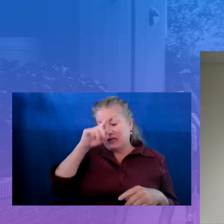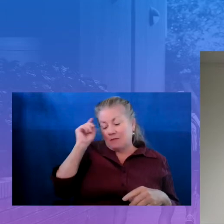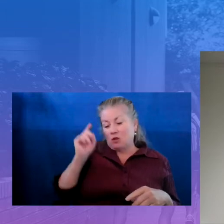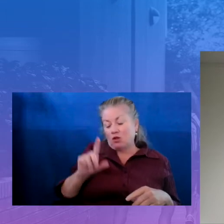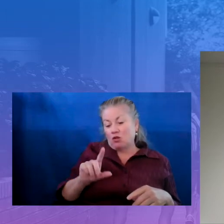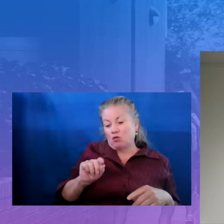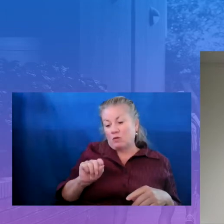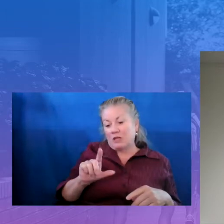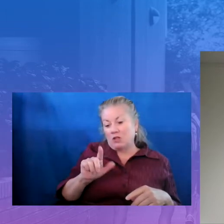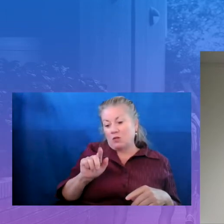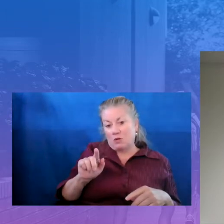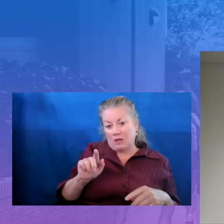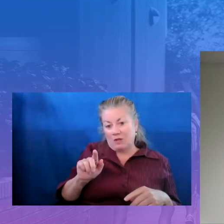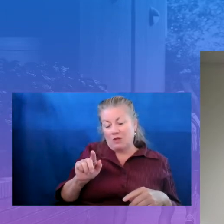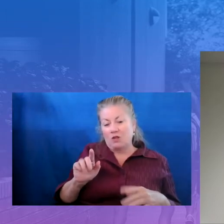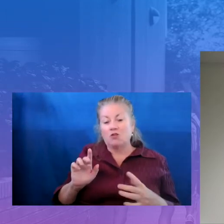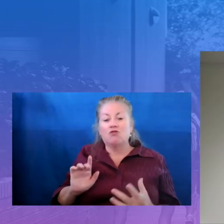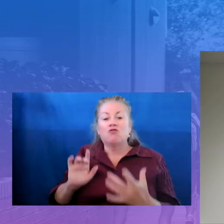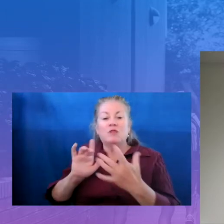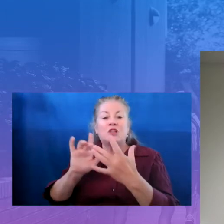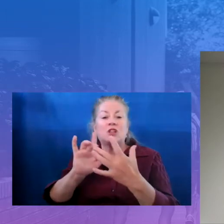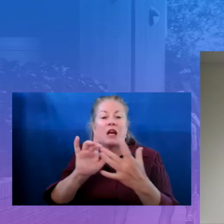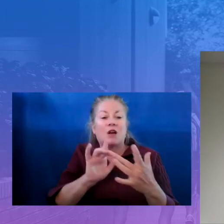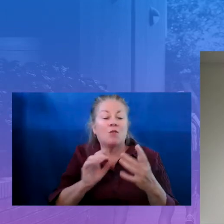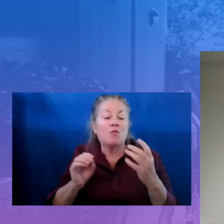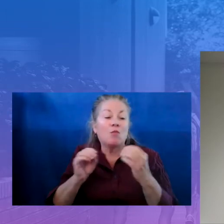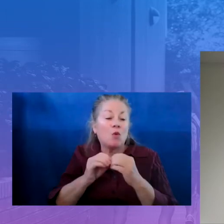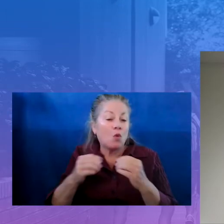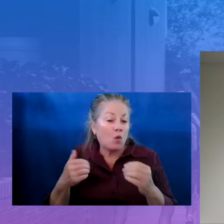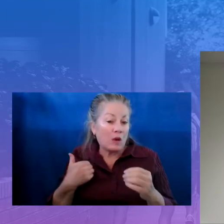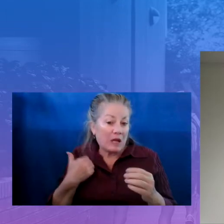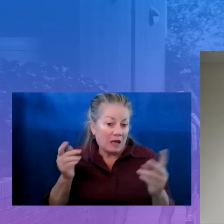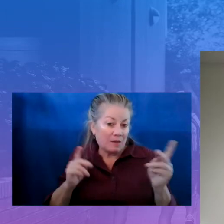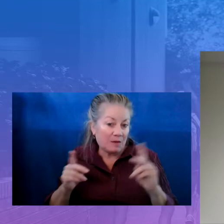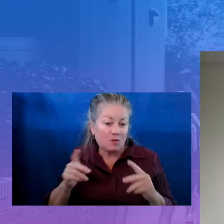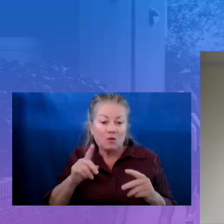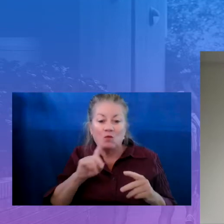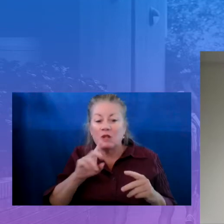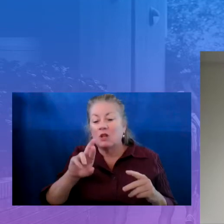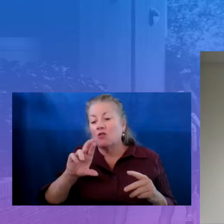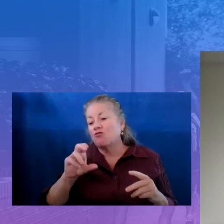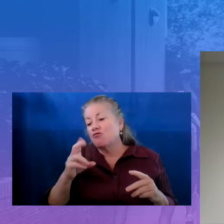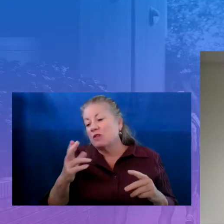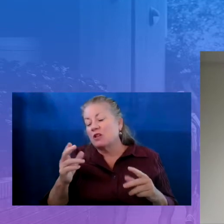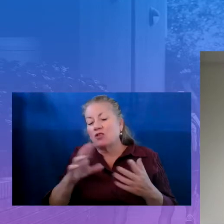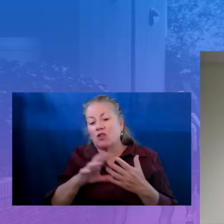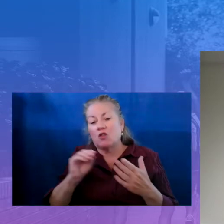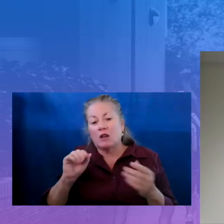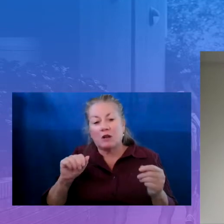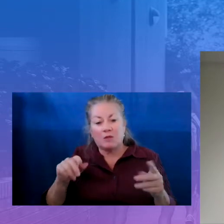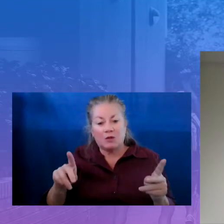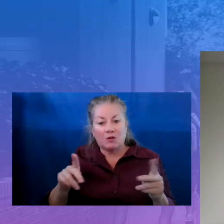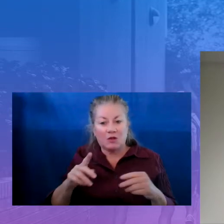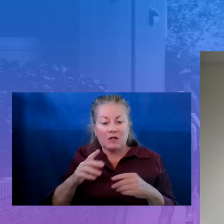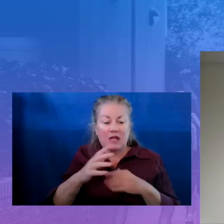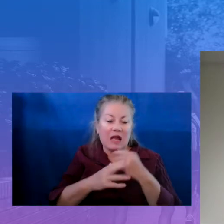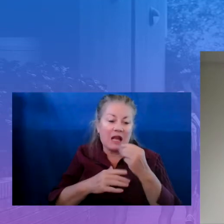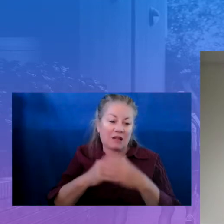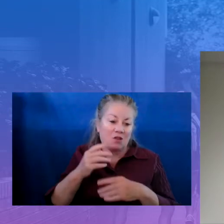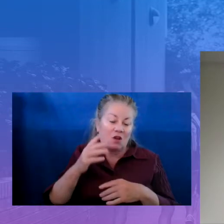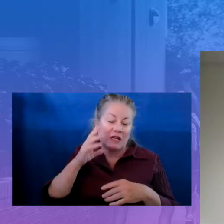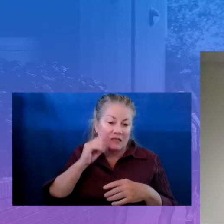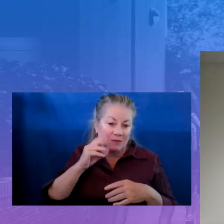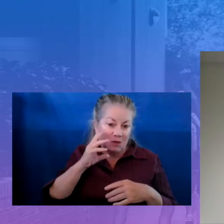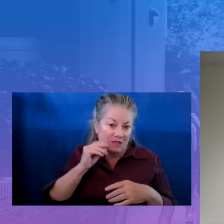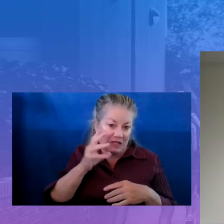more young people with these really rich learning opportunities, hands-on experiences, adults who are connected to